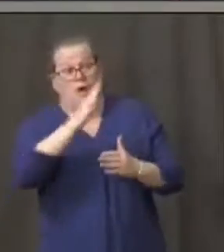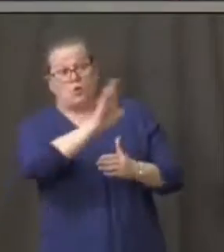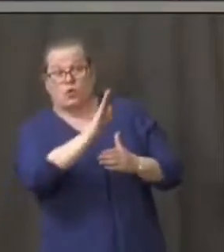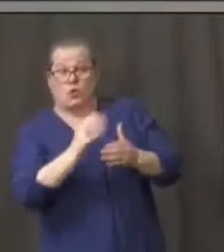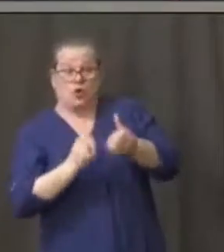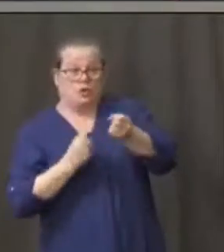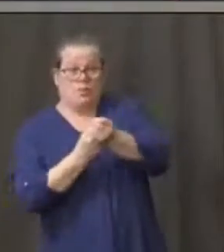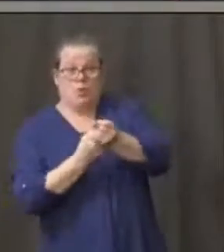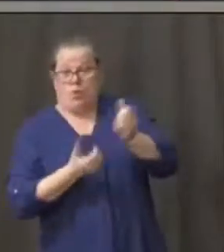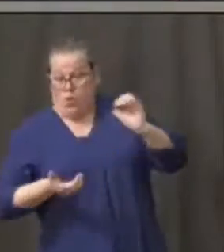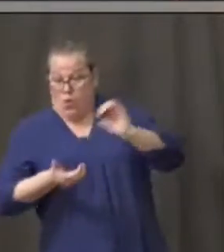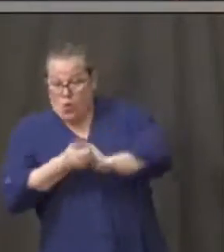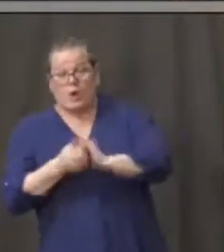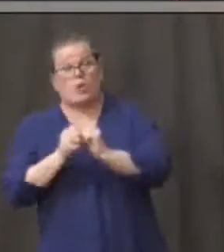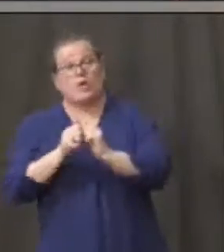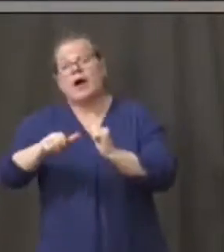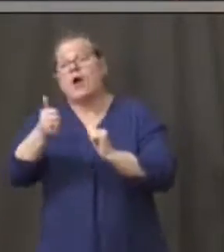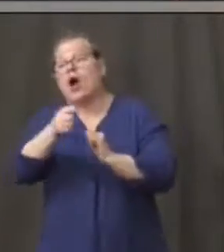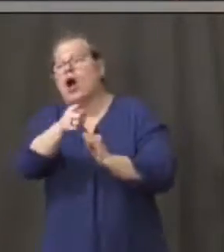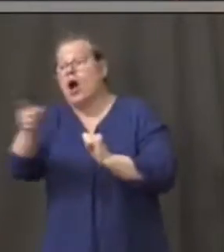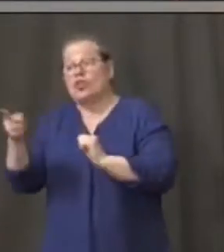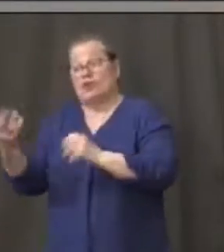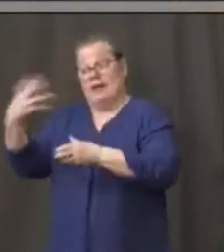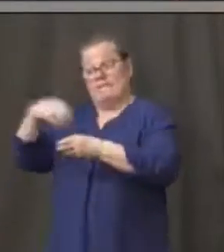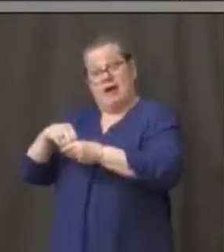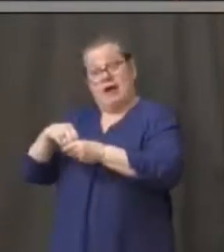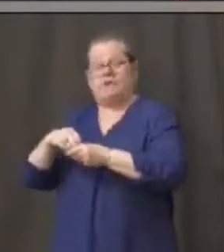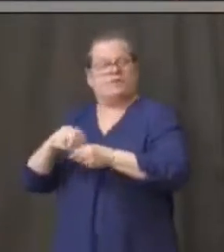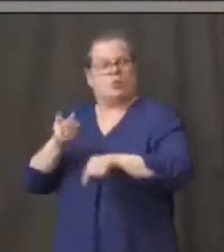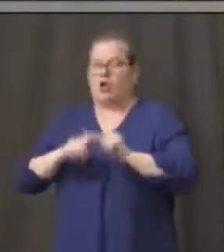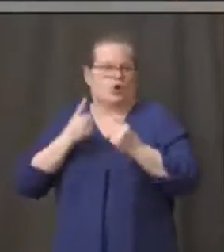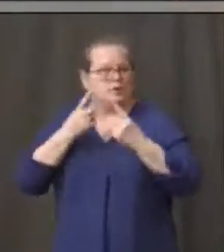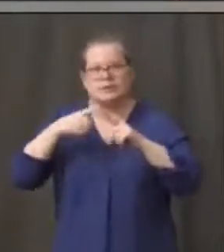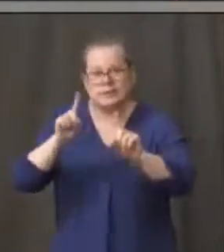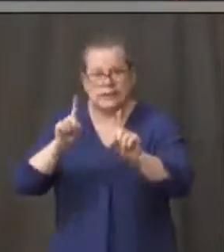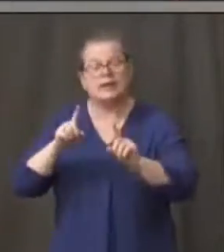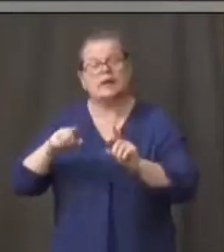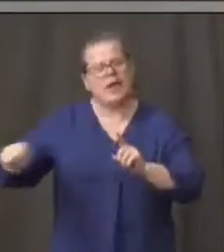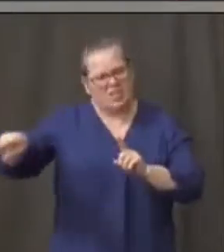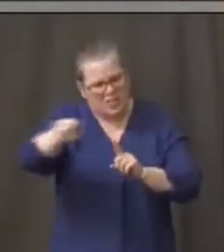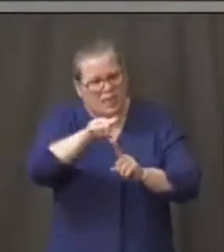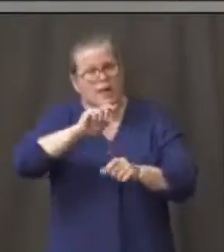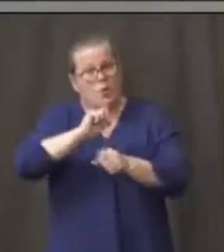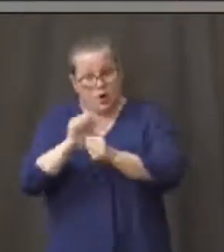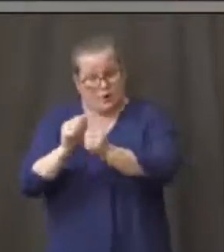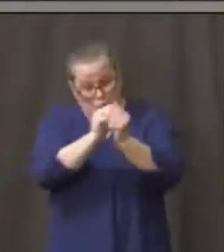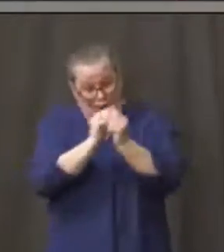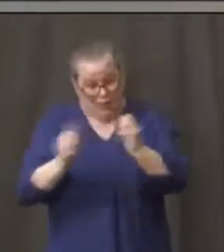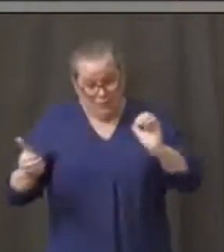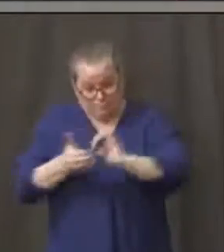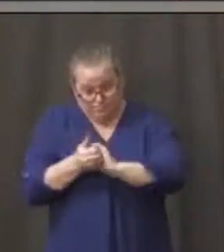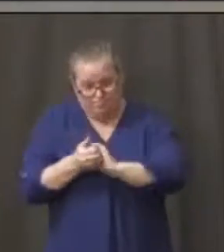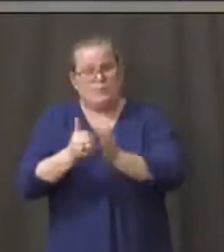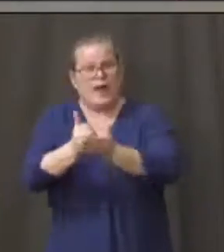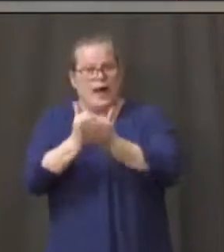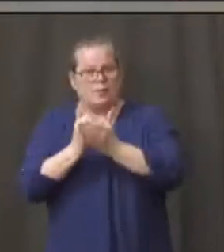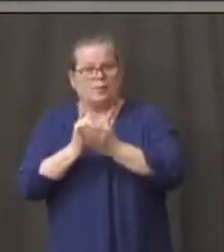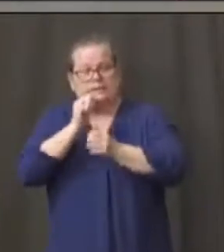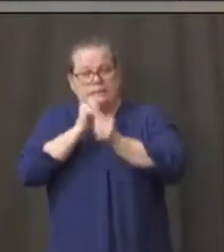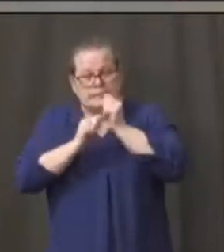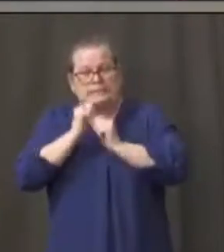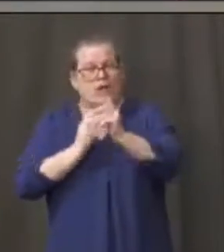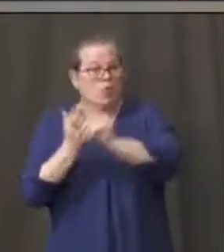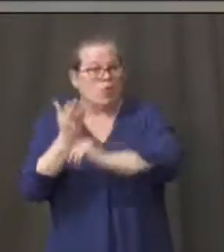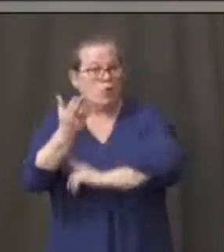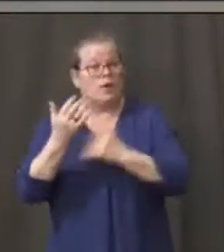stakeholders that are so critical to making sure that we get through this. We now have a virtual ELC meeting